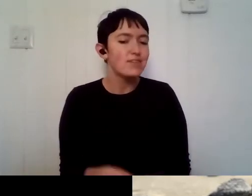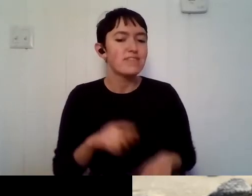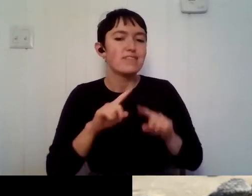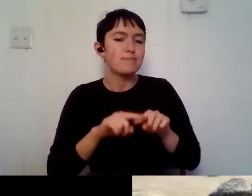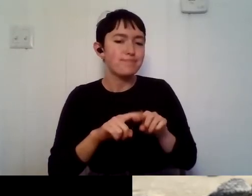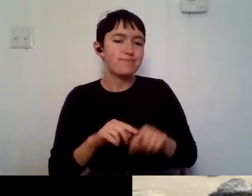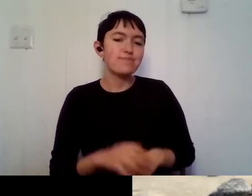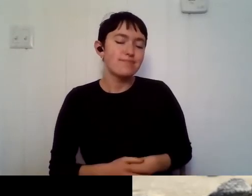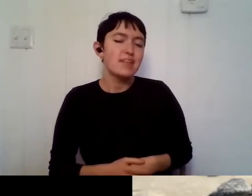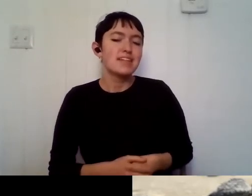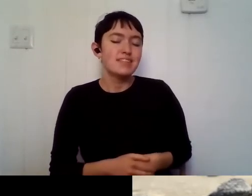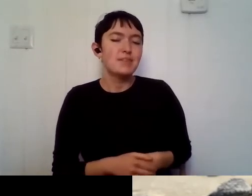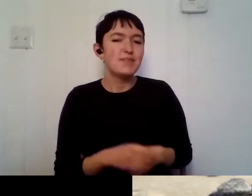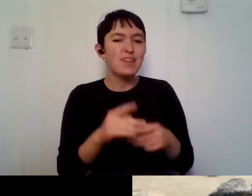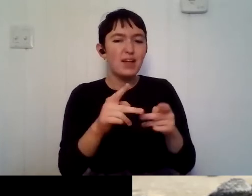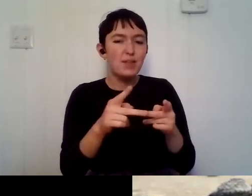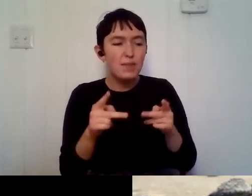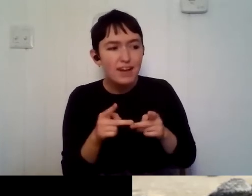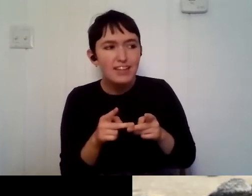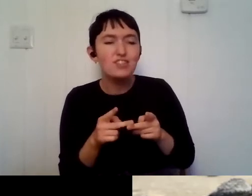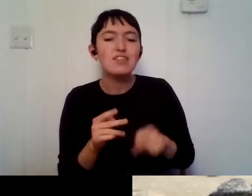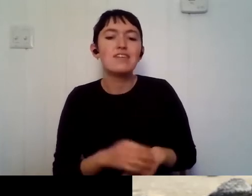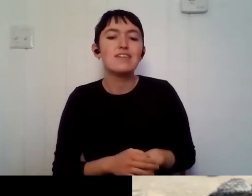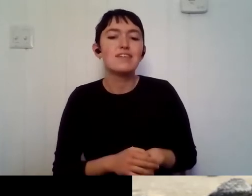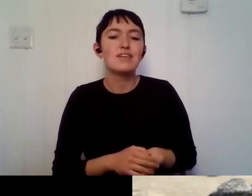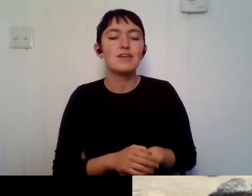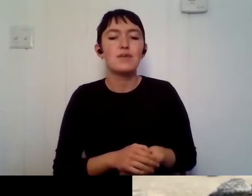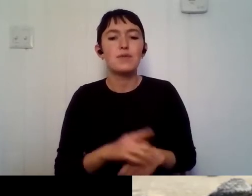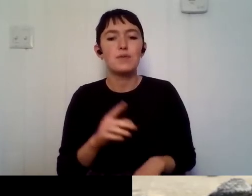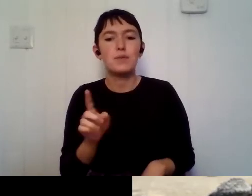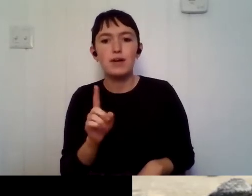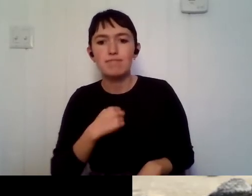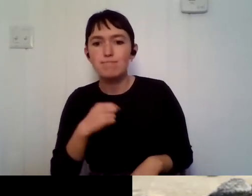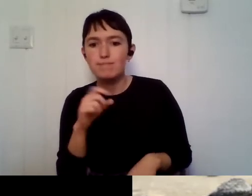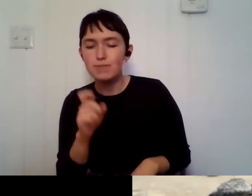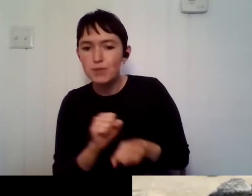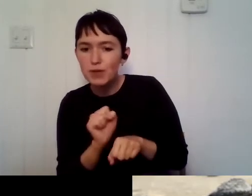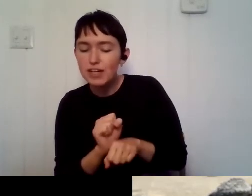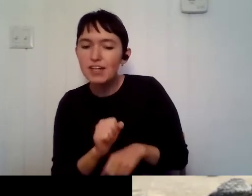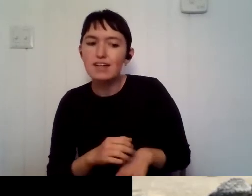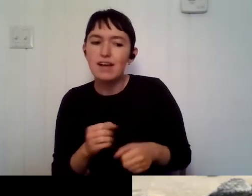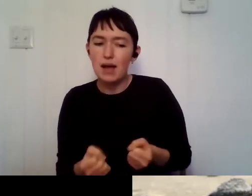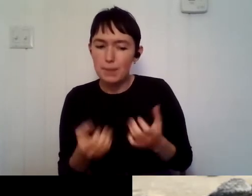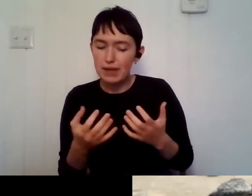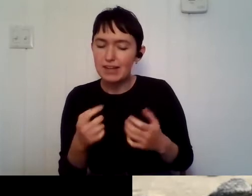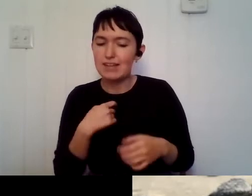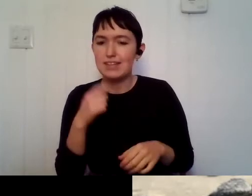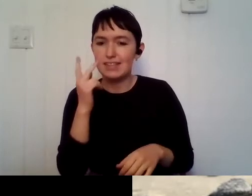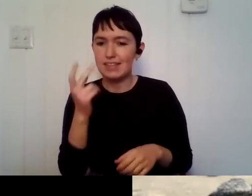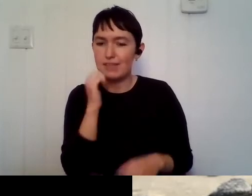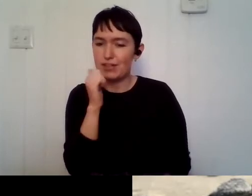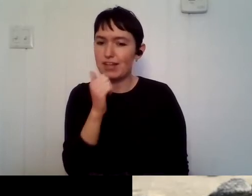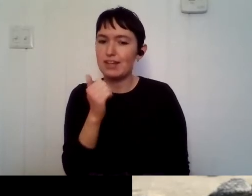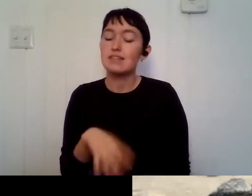I guess, location again, and what animal I'm working with as timing I see a day. Um, there's some times where I, don't necessarily